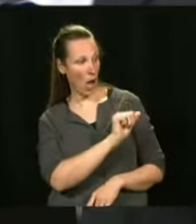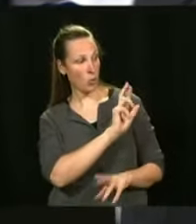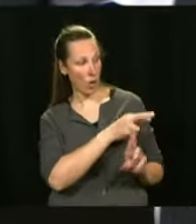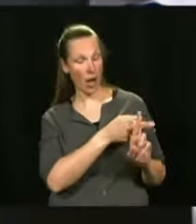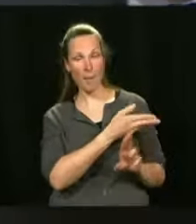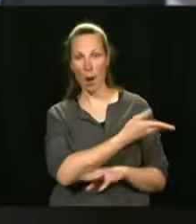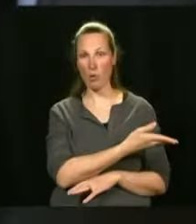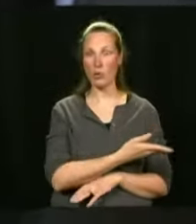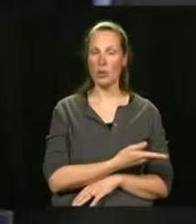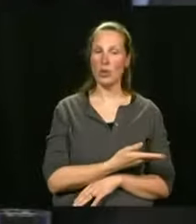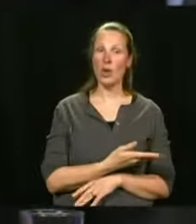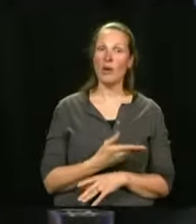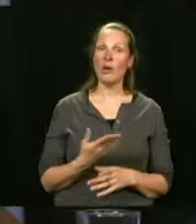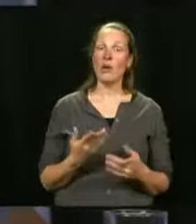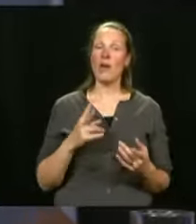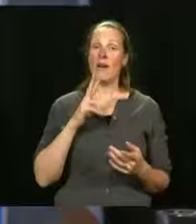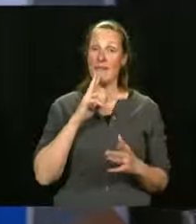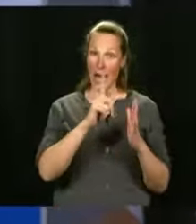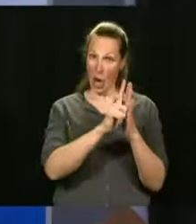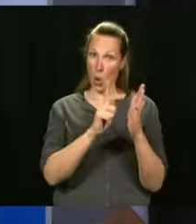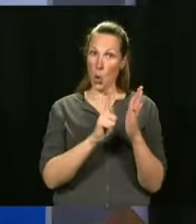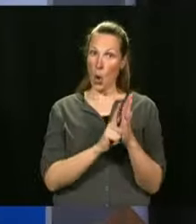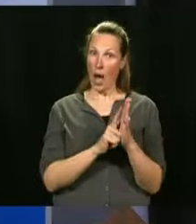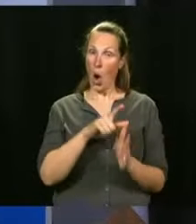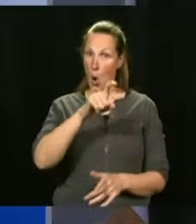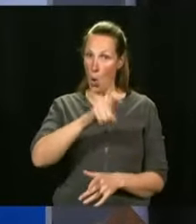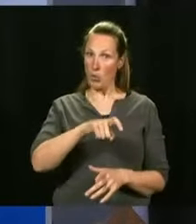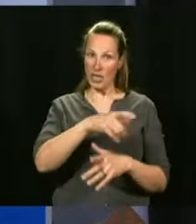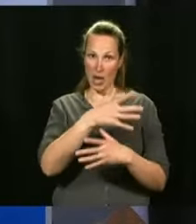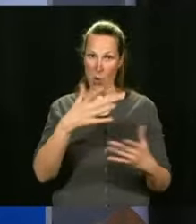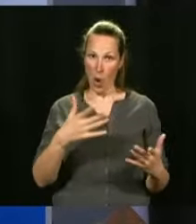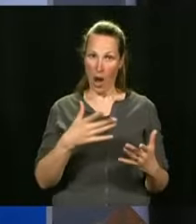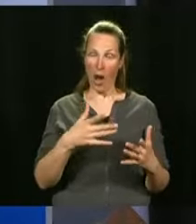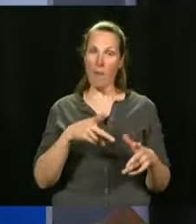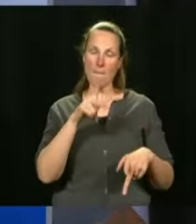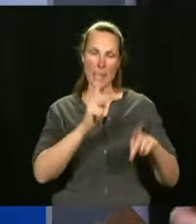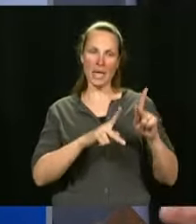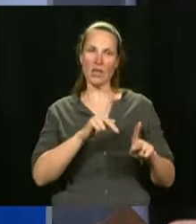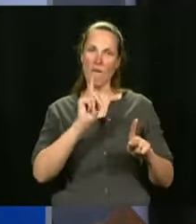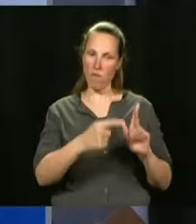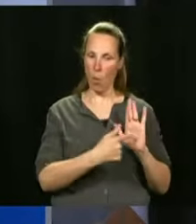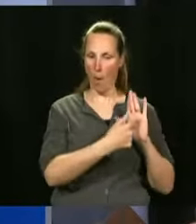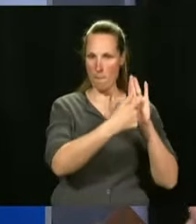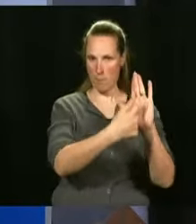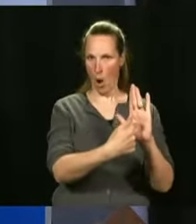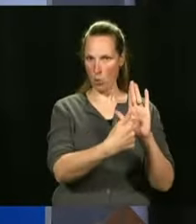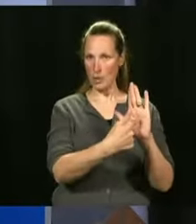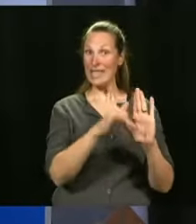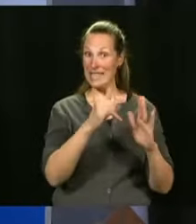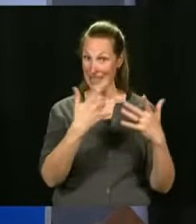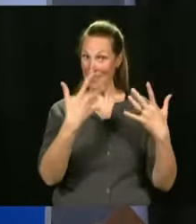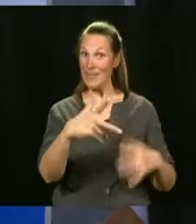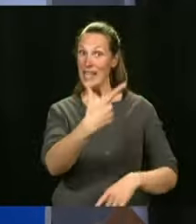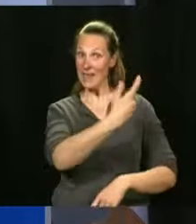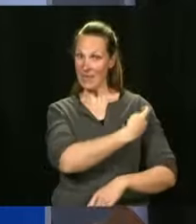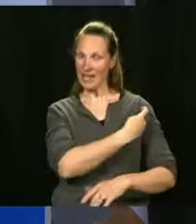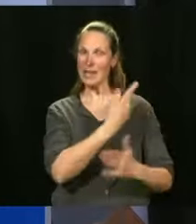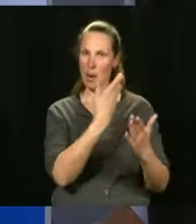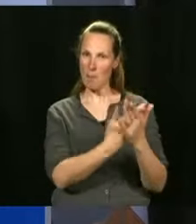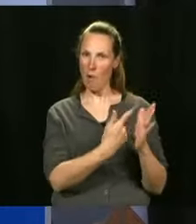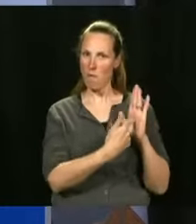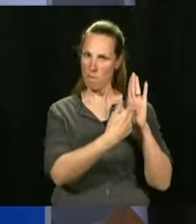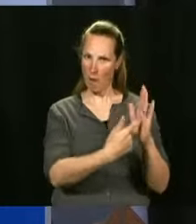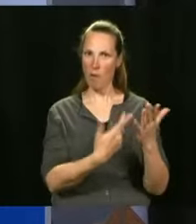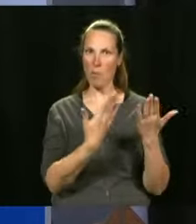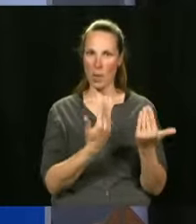minimize the importance of the proof and the law requires people to supply information to individuals when they're vaccinated. As we've said,